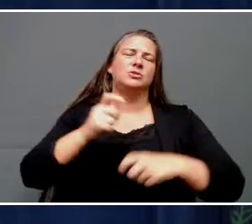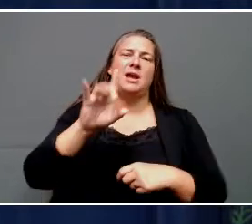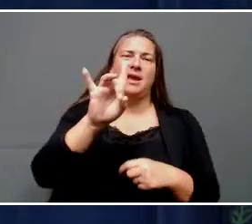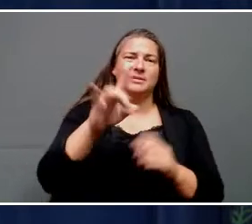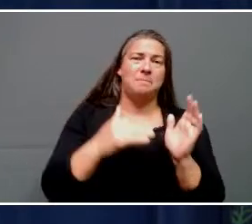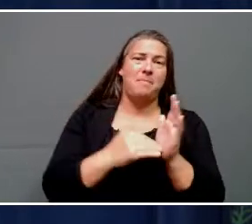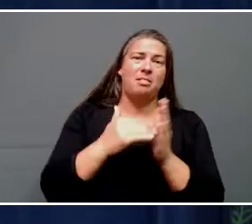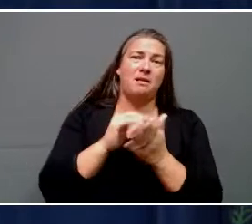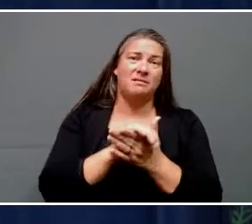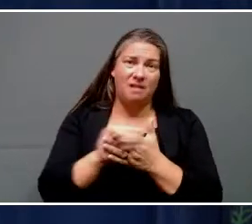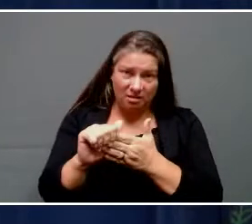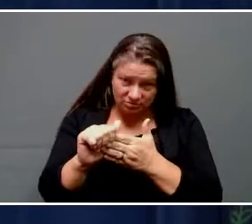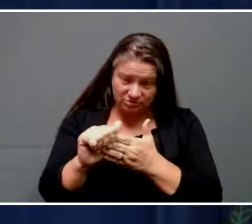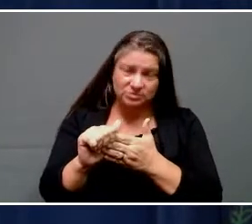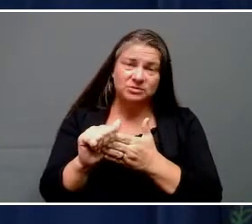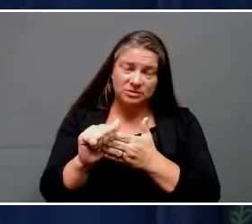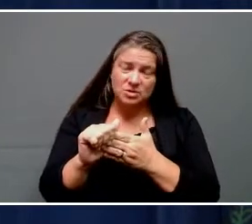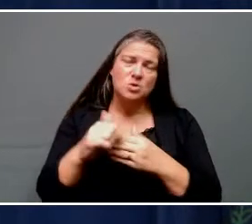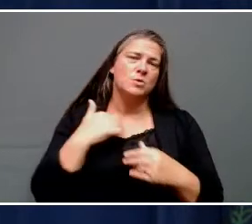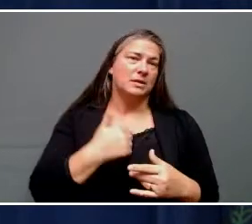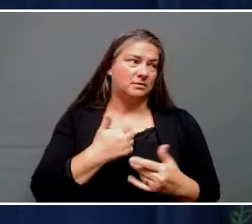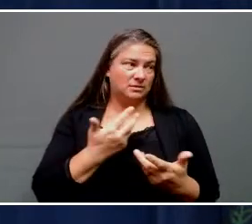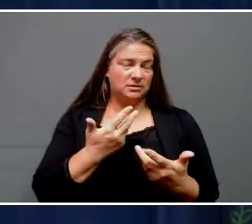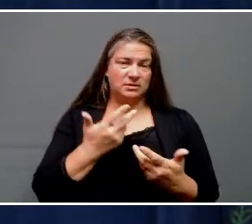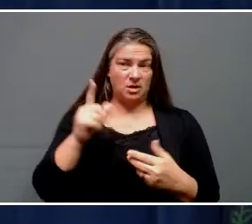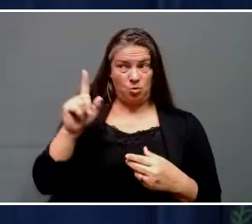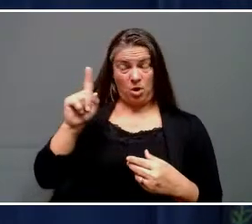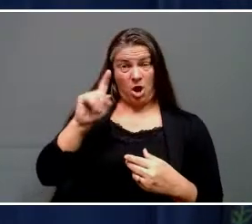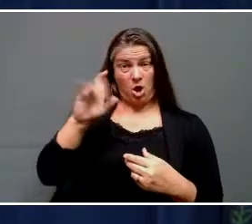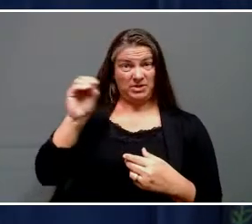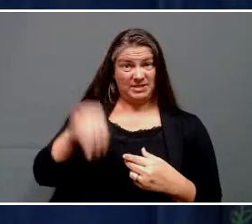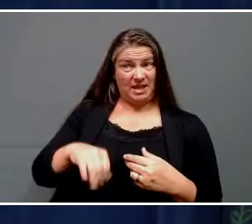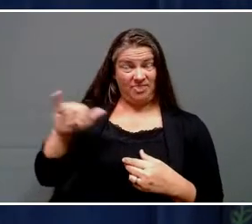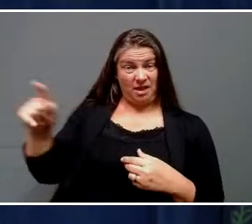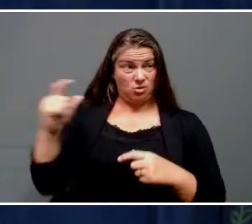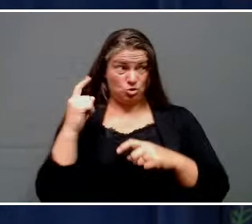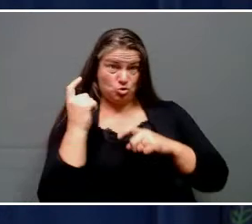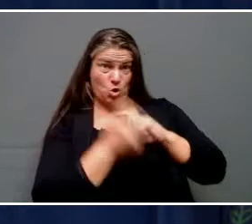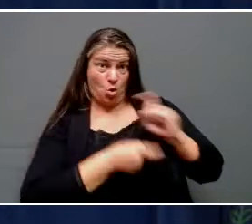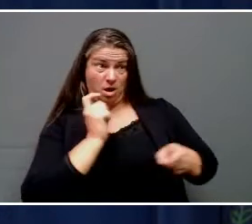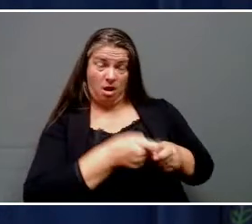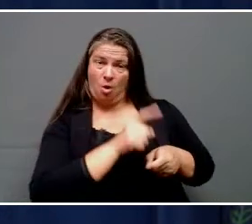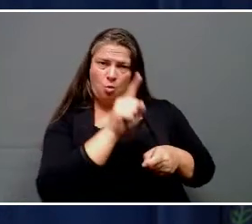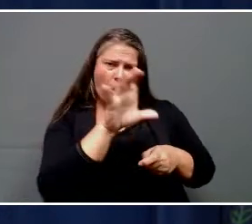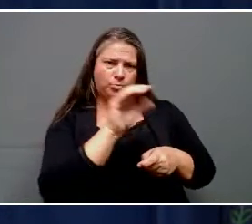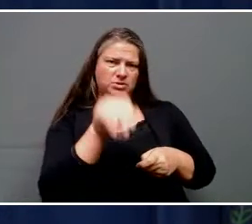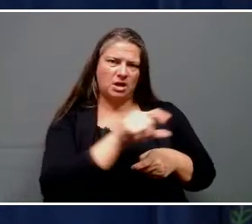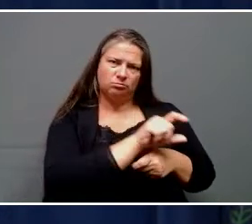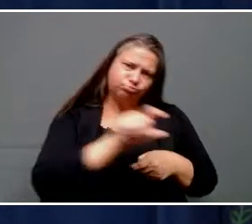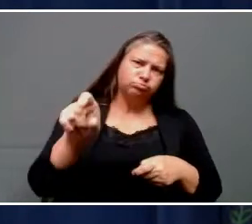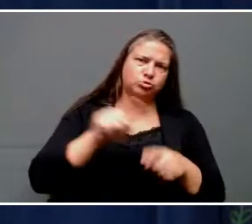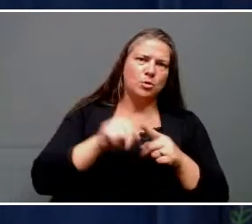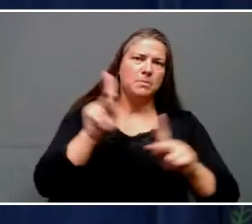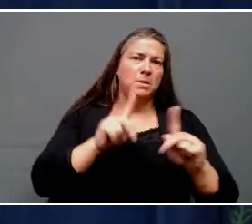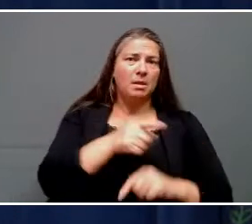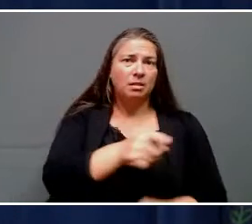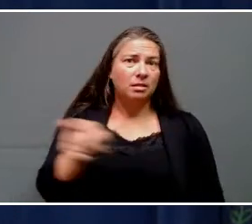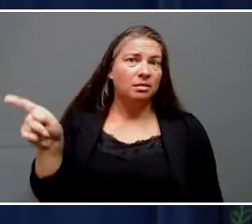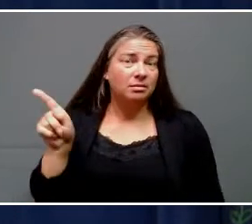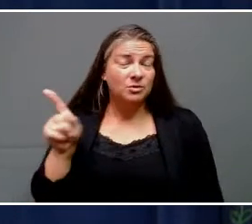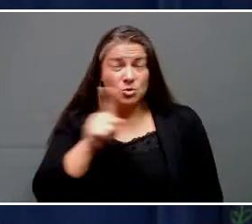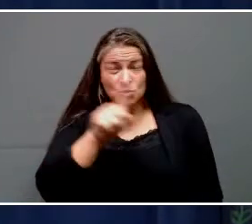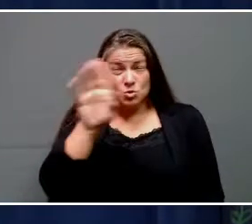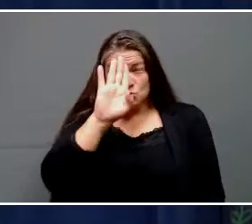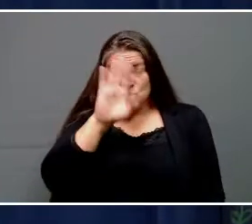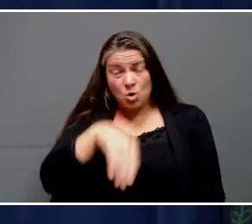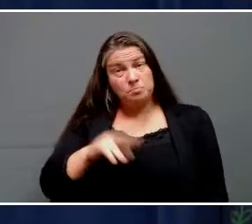Relief Fund, where 100% of the proceeds will go to those impacted. But everybody up here knows that the people of Eastern